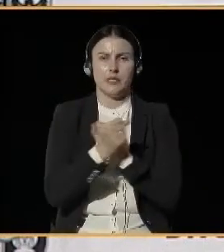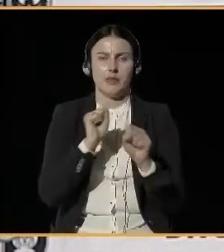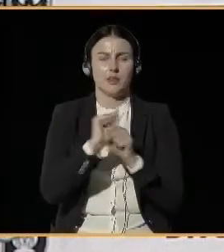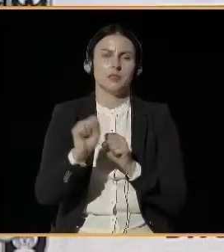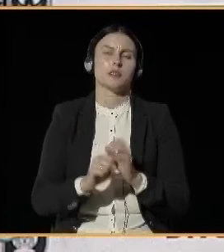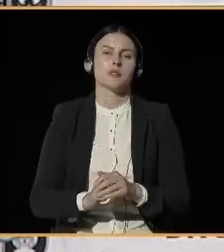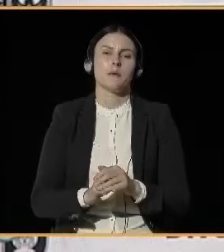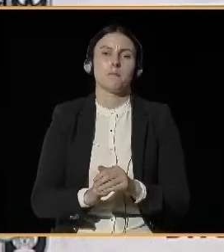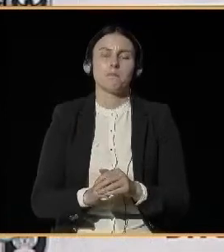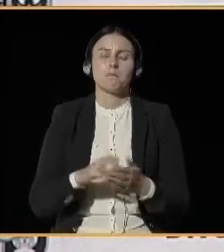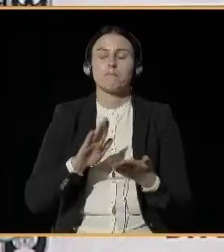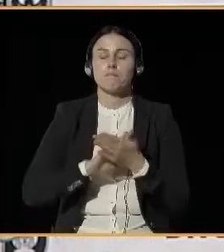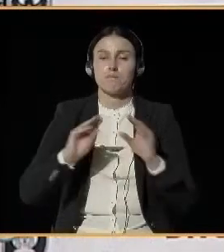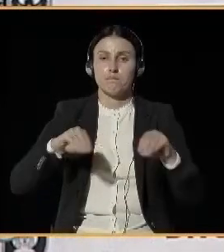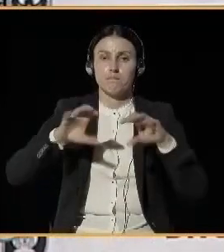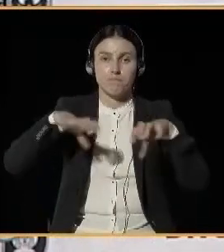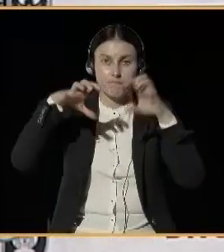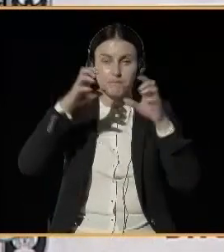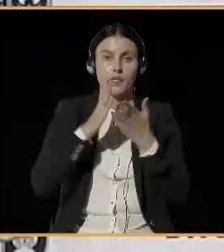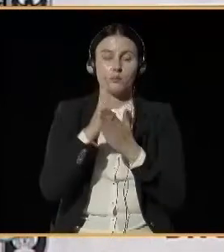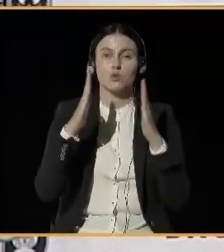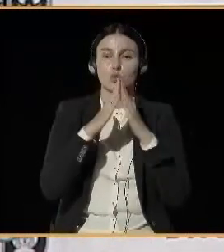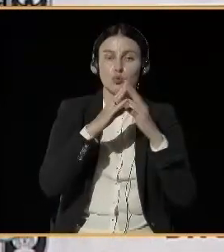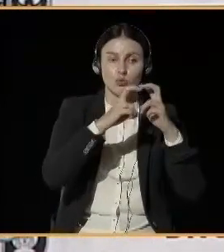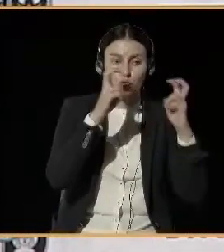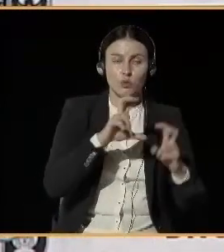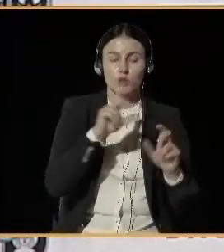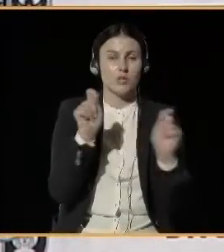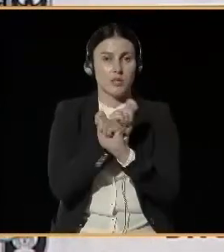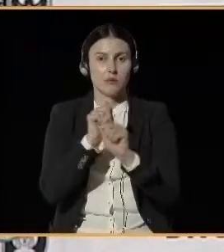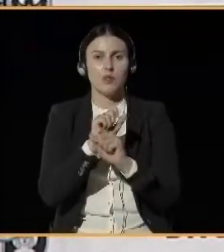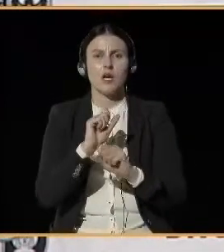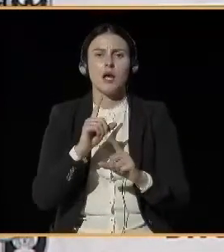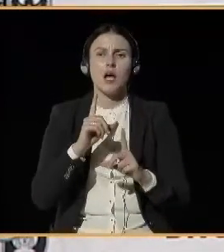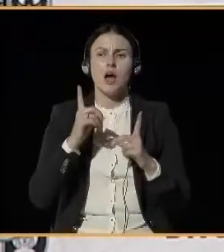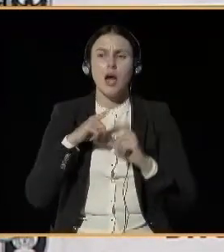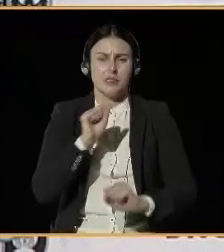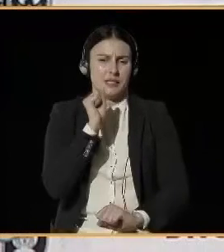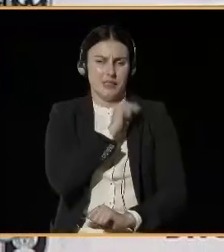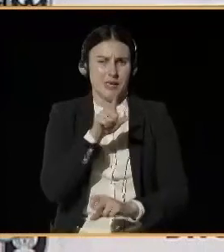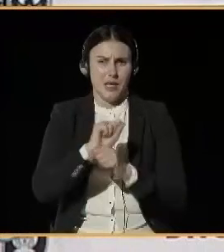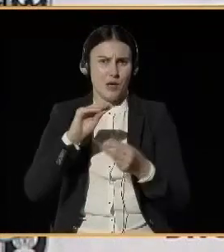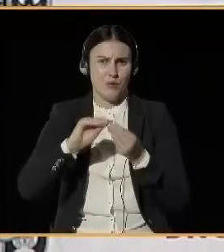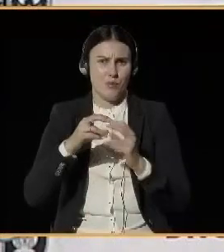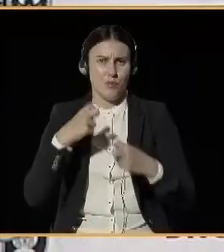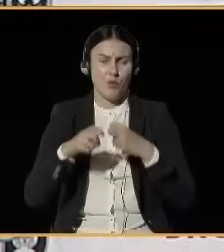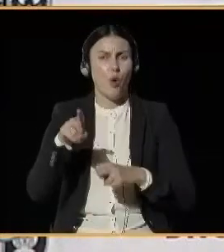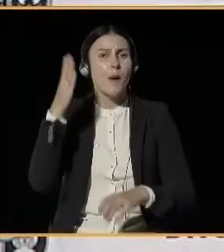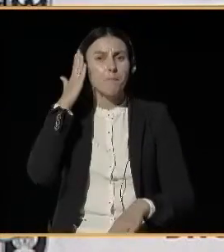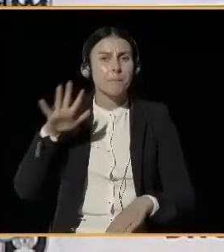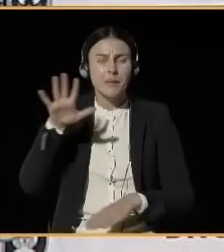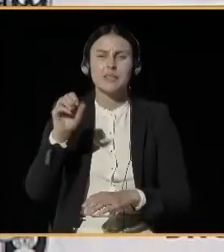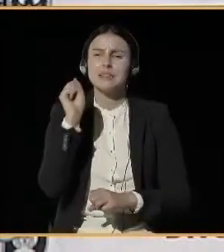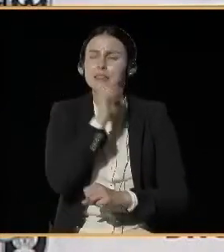problem is old people. Old people stuck in their old houses with old stoves.